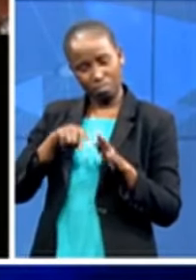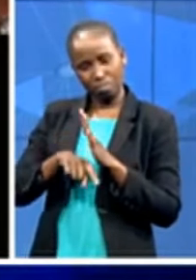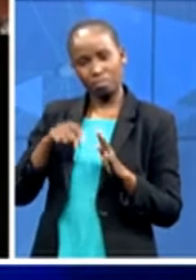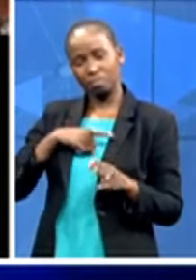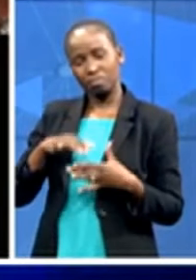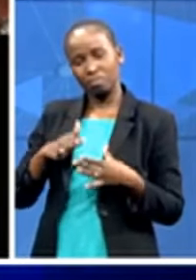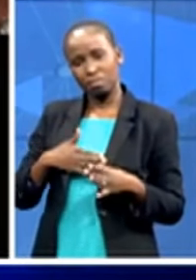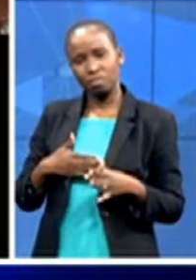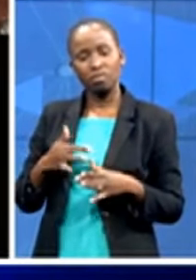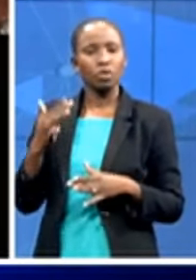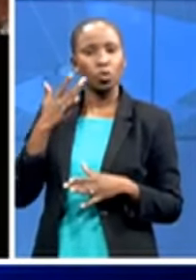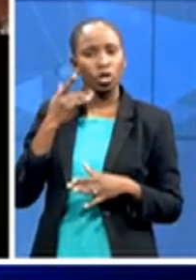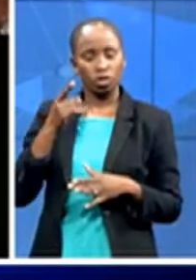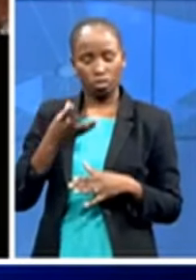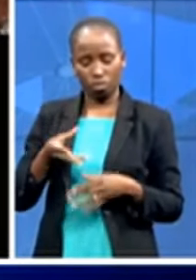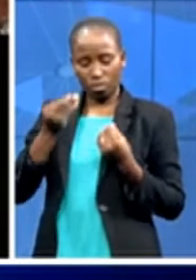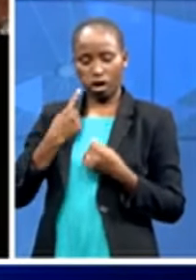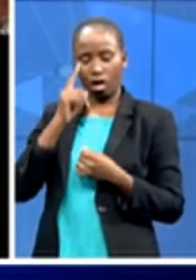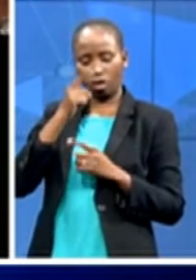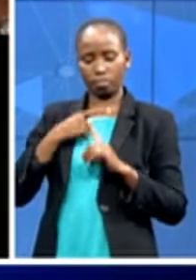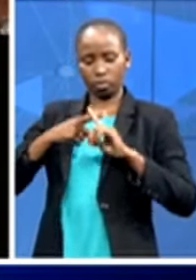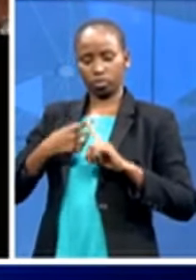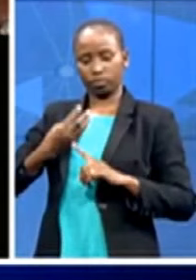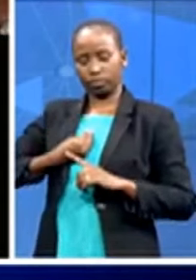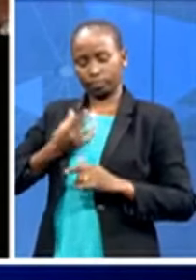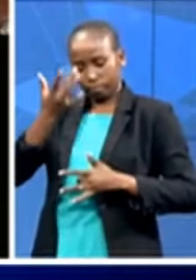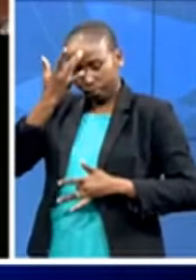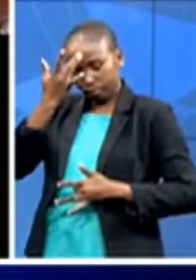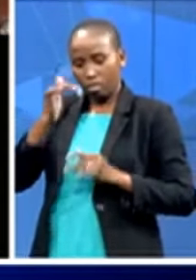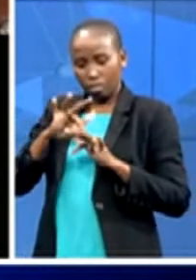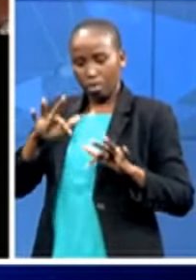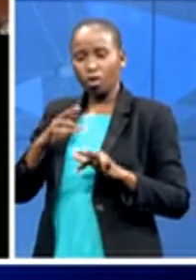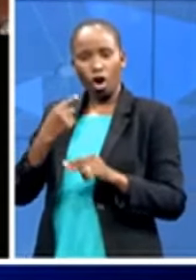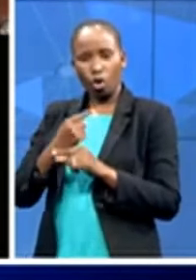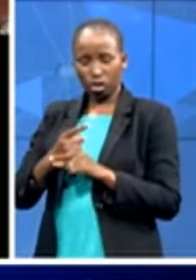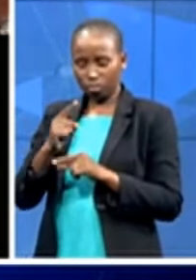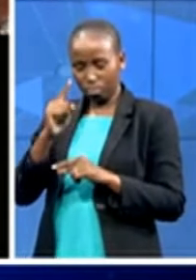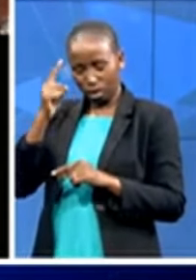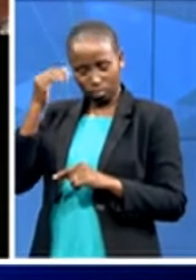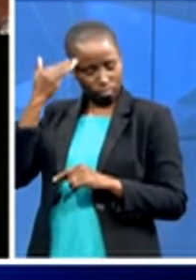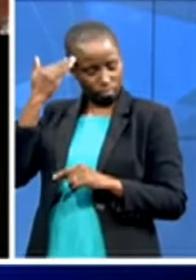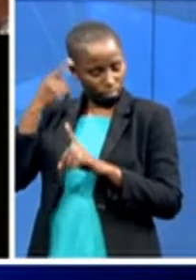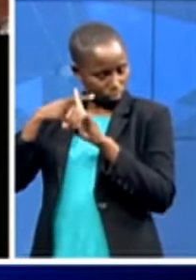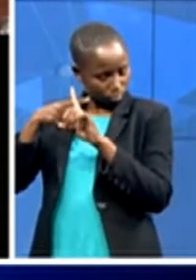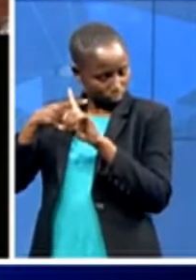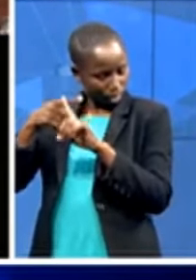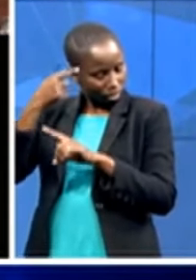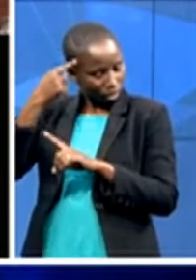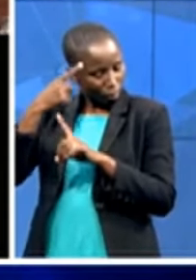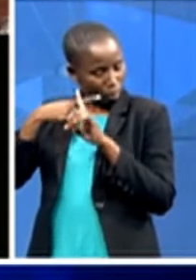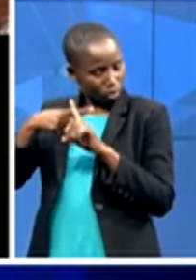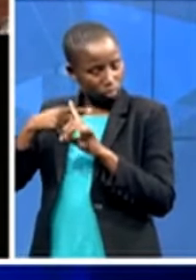people are encouraged to stay positive and continue on about their lives while on on the parallel they're looking after themselves